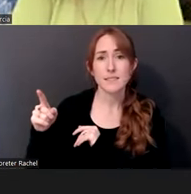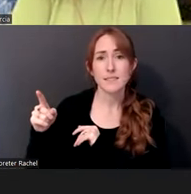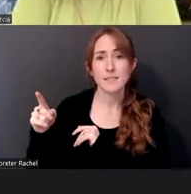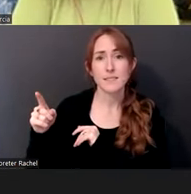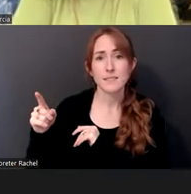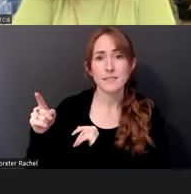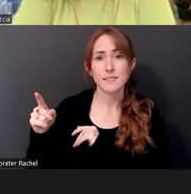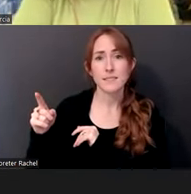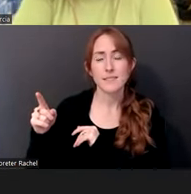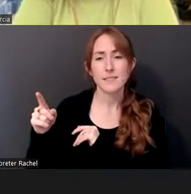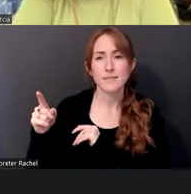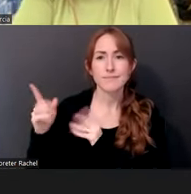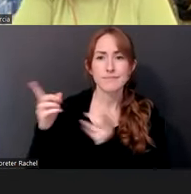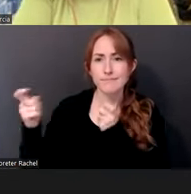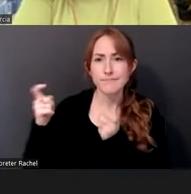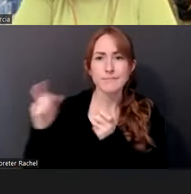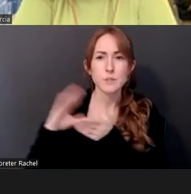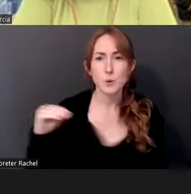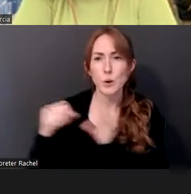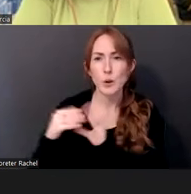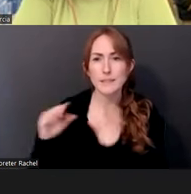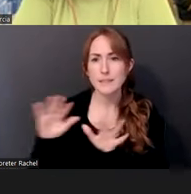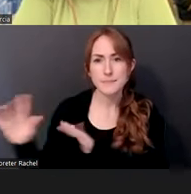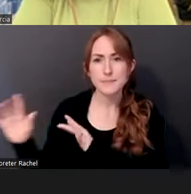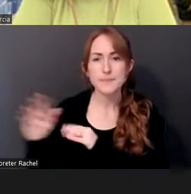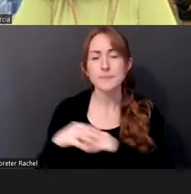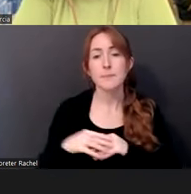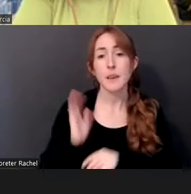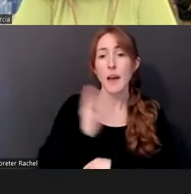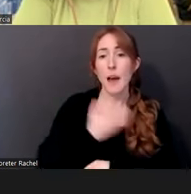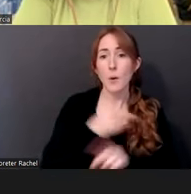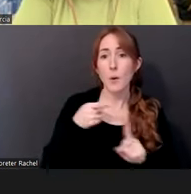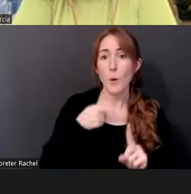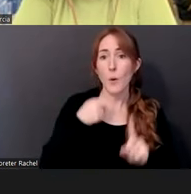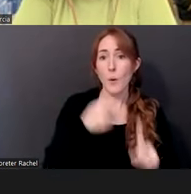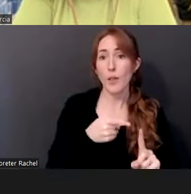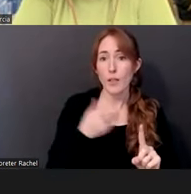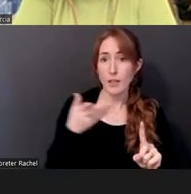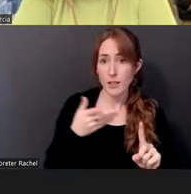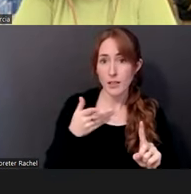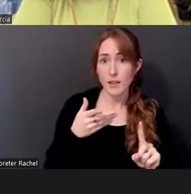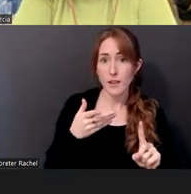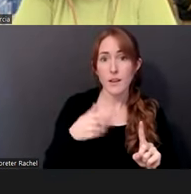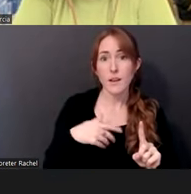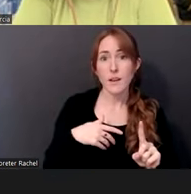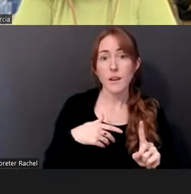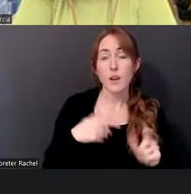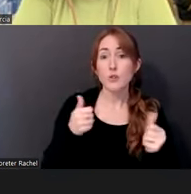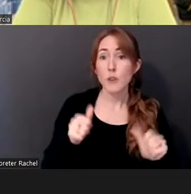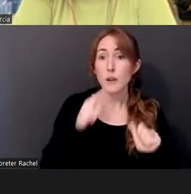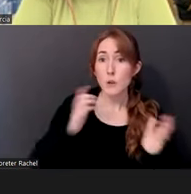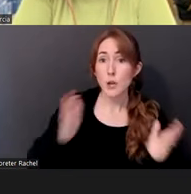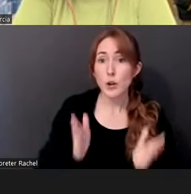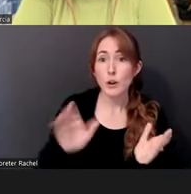about violence. And, uh, you know, our goal was to, was to, uh, try to awaken our fellow Texans to the